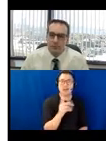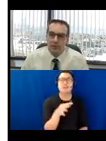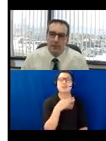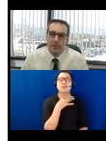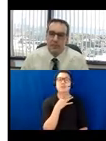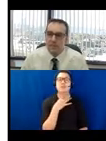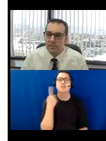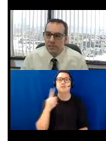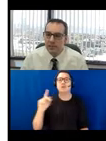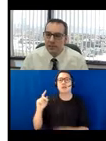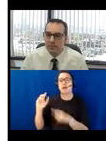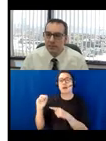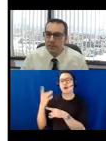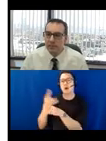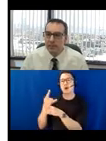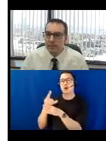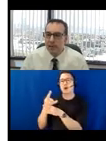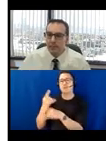Commission's regulations on seating?